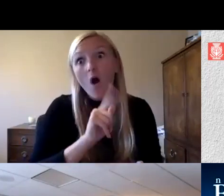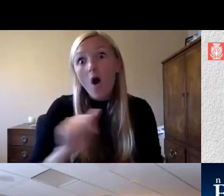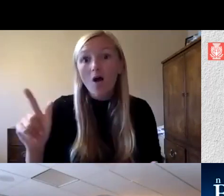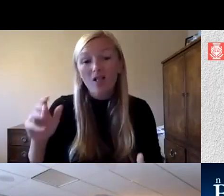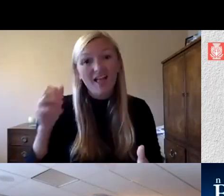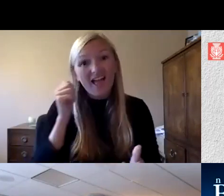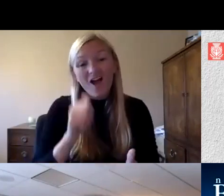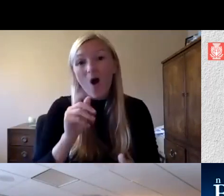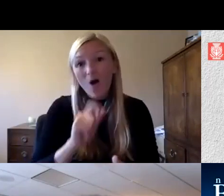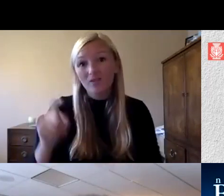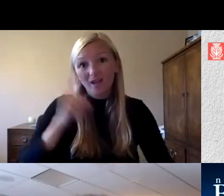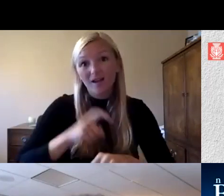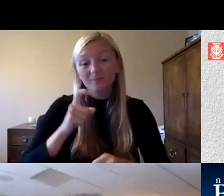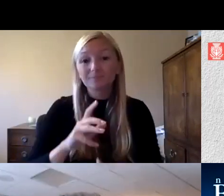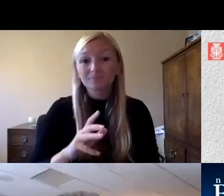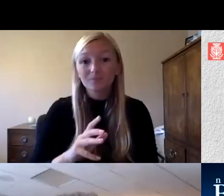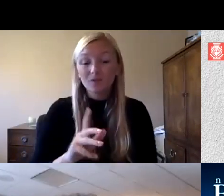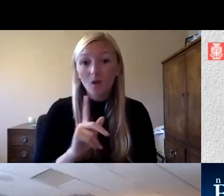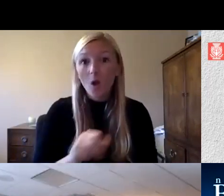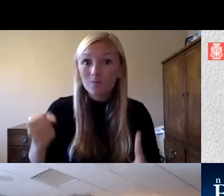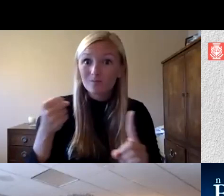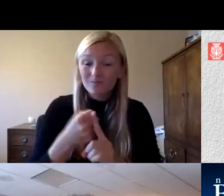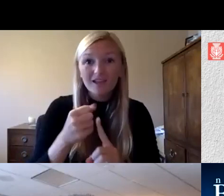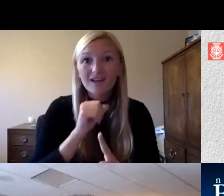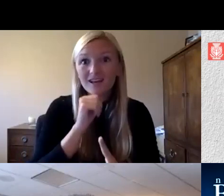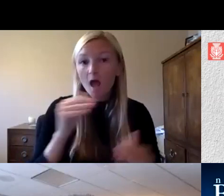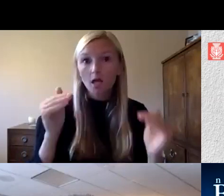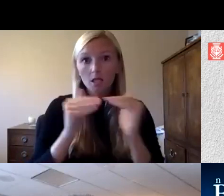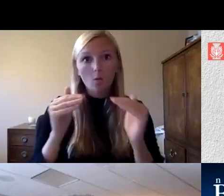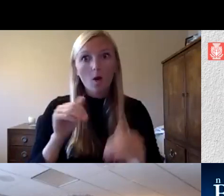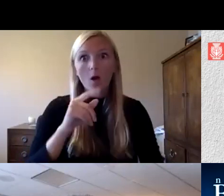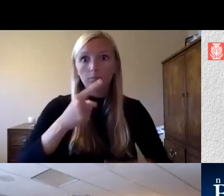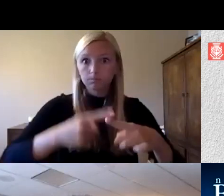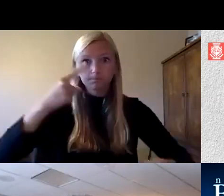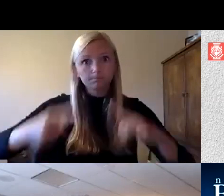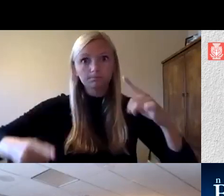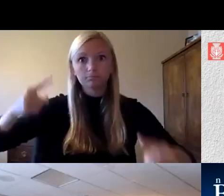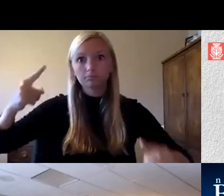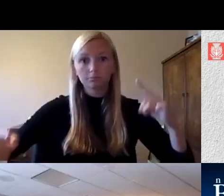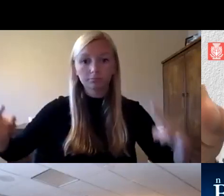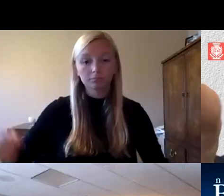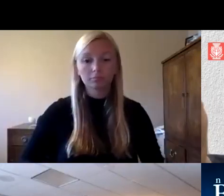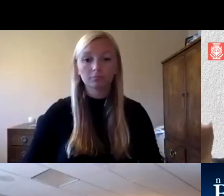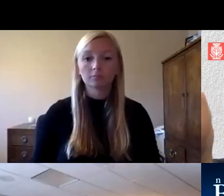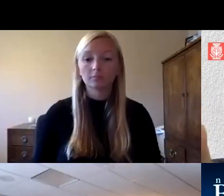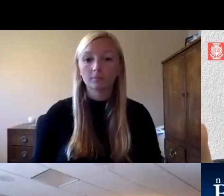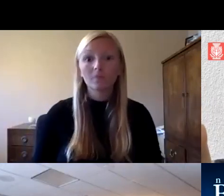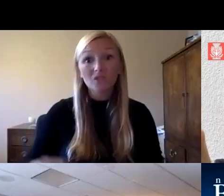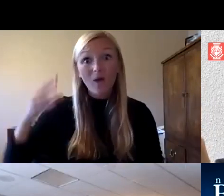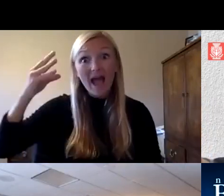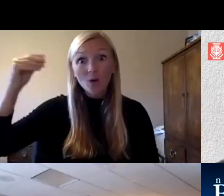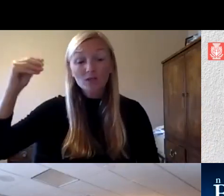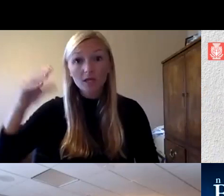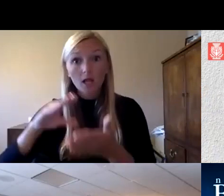time and every threat is not equal they there are varied degrees of threats um so outdoor learning